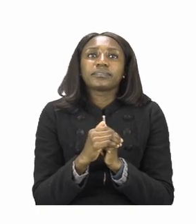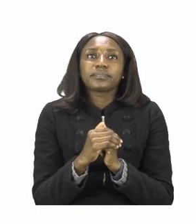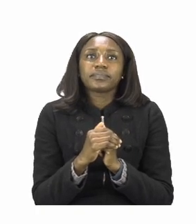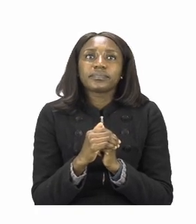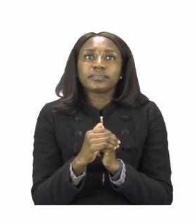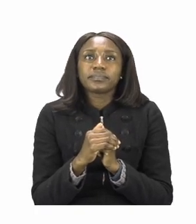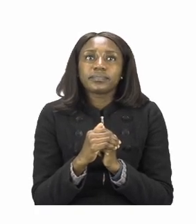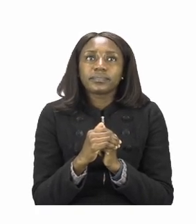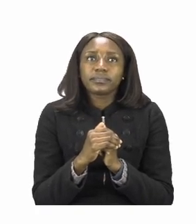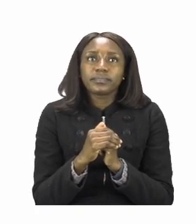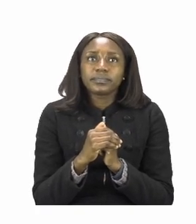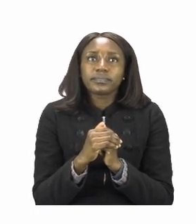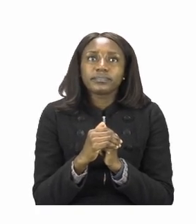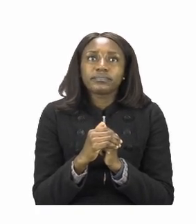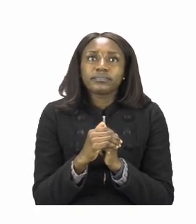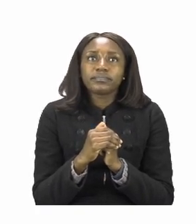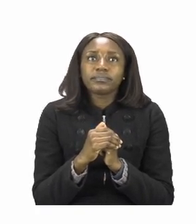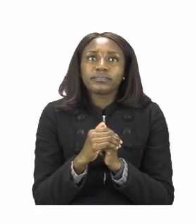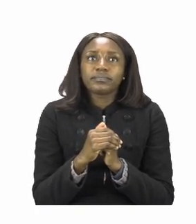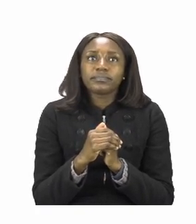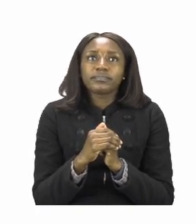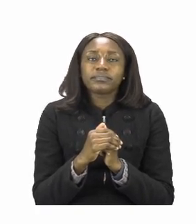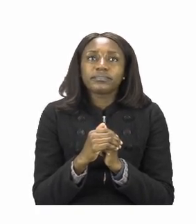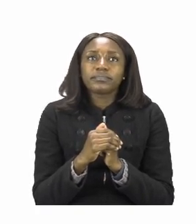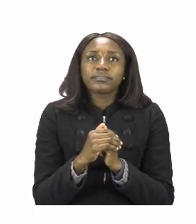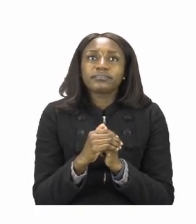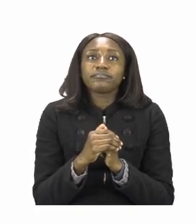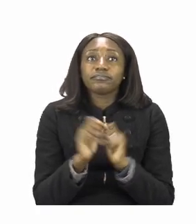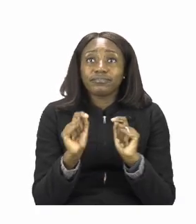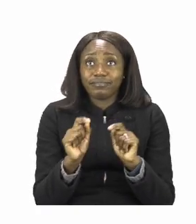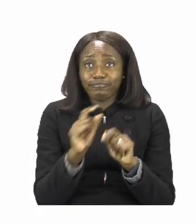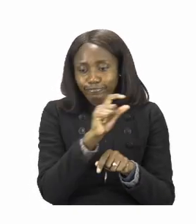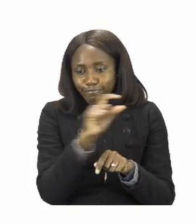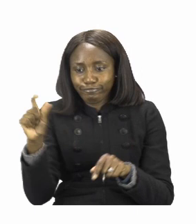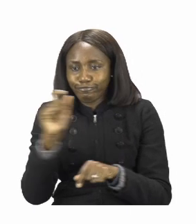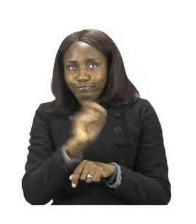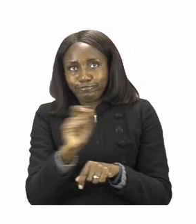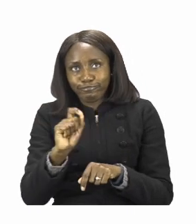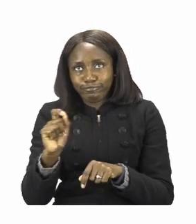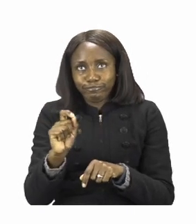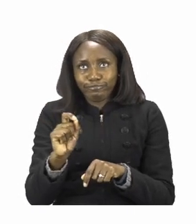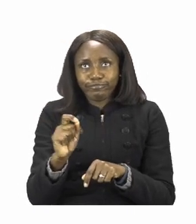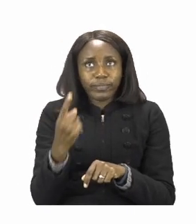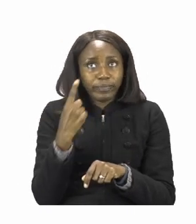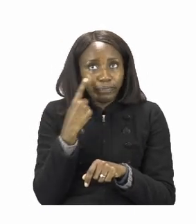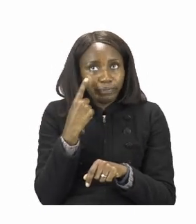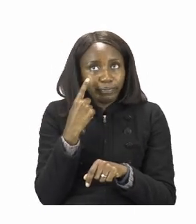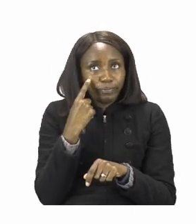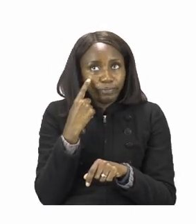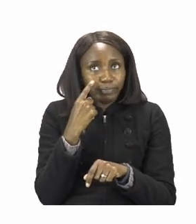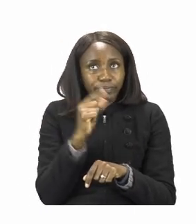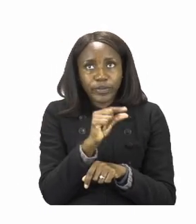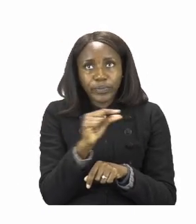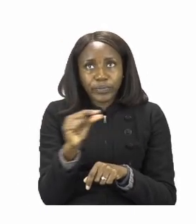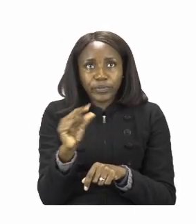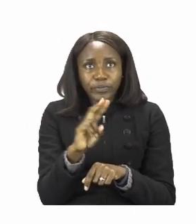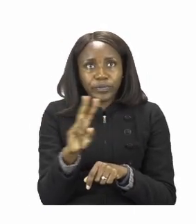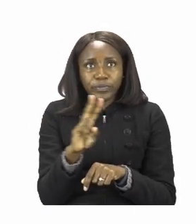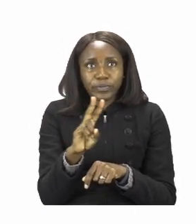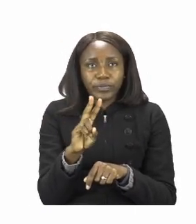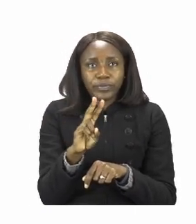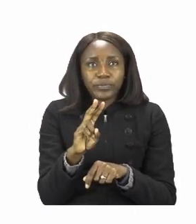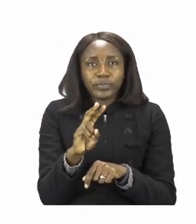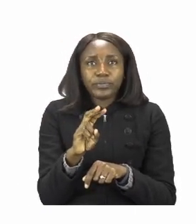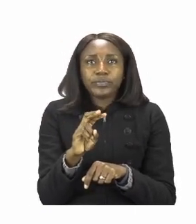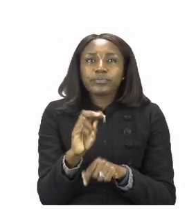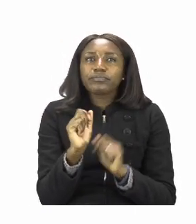says we're going to write. So let's take a look at our words. There are three words